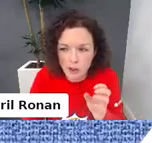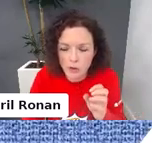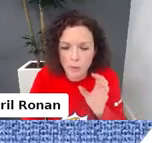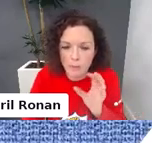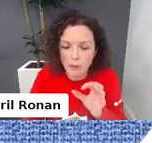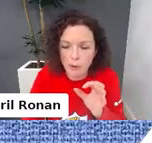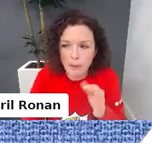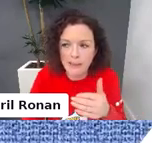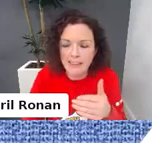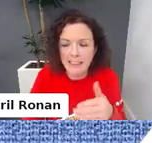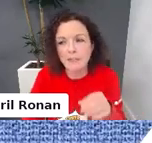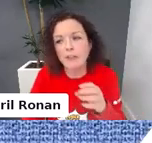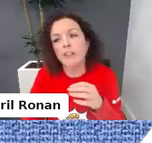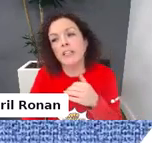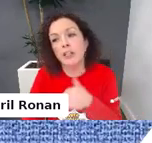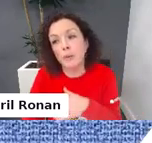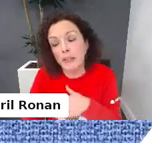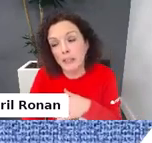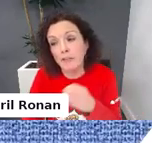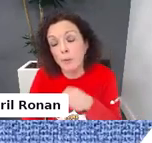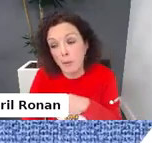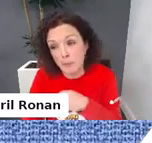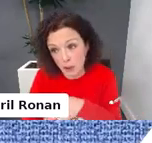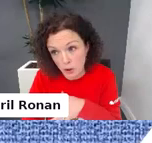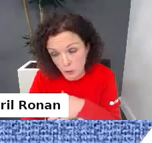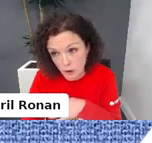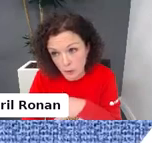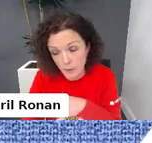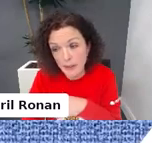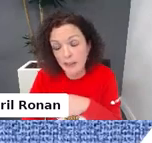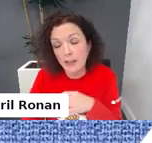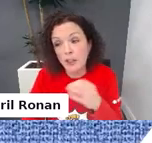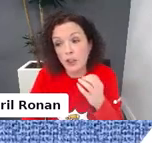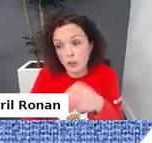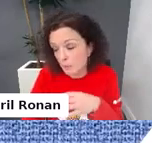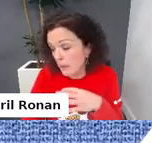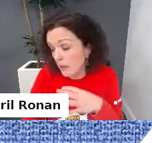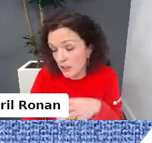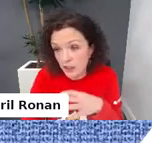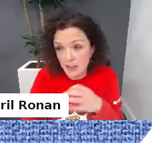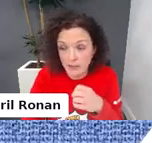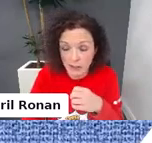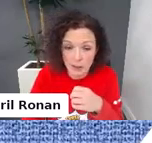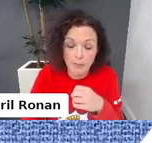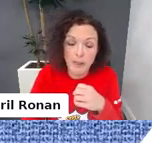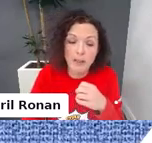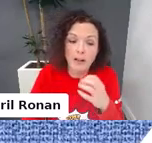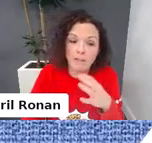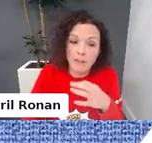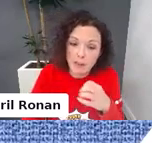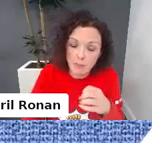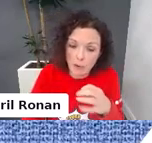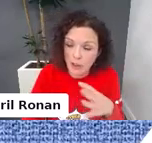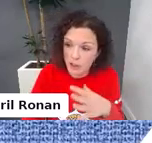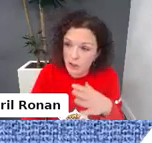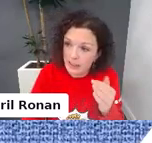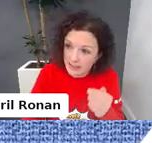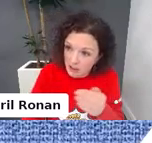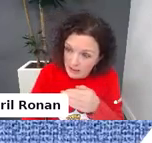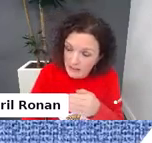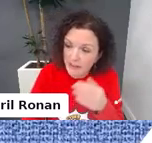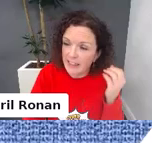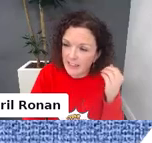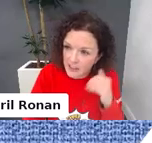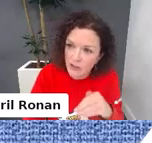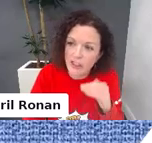Snapchat on YouTube in blue because that's where the Q&A, if you want me to show it to you, just being conscious of time, feel it's important to just